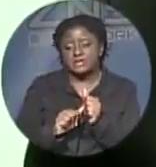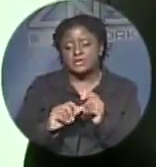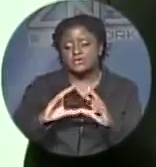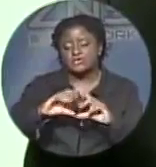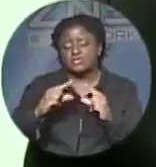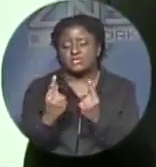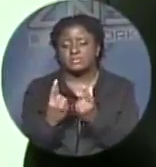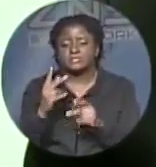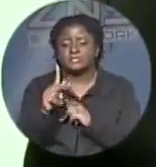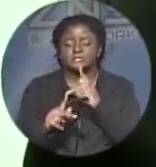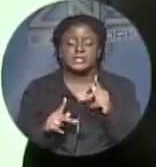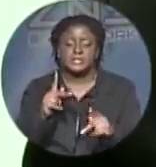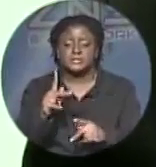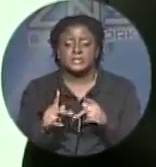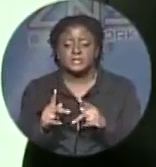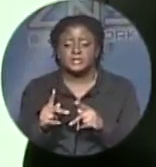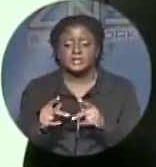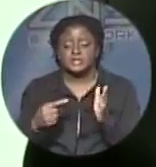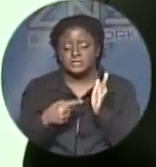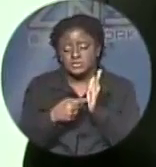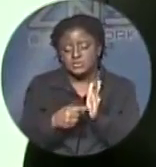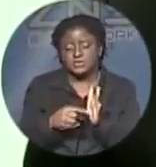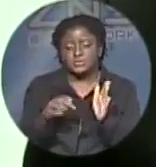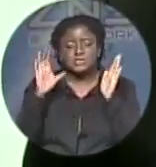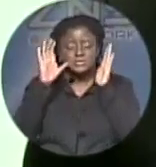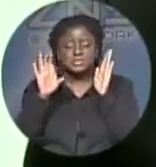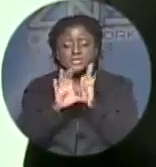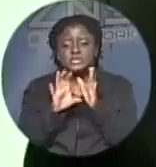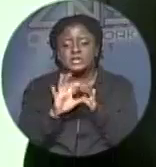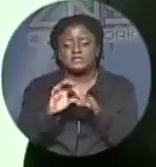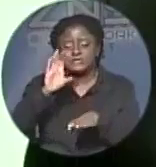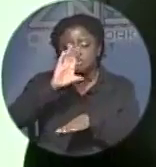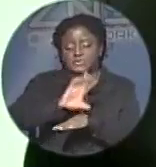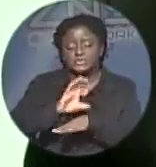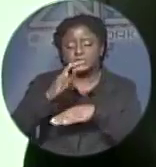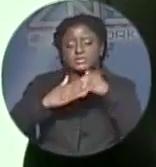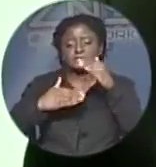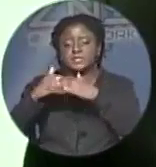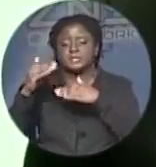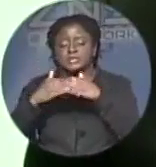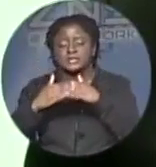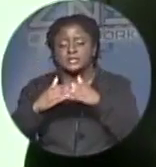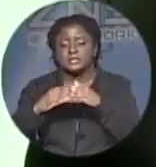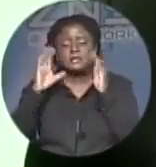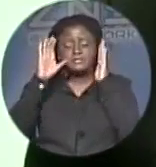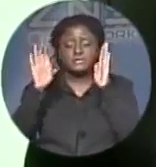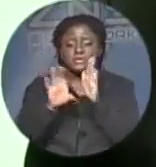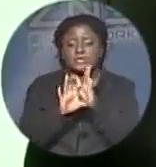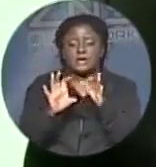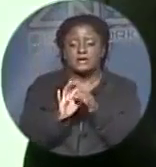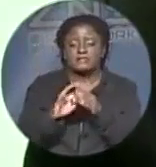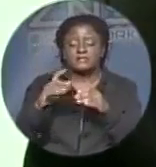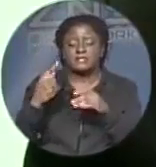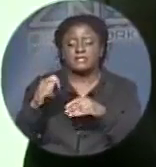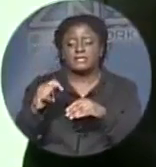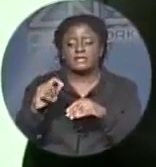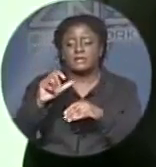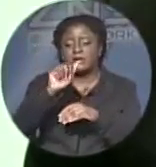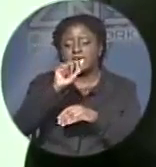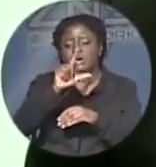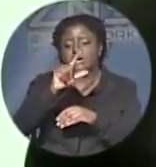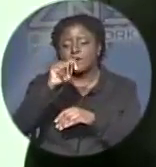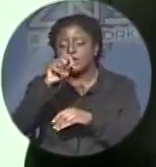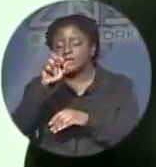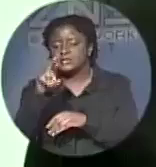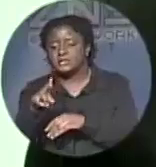It shows a photograph of the church building, a photograph of the altar, shows the clergy serving